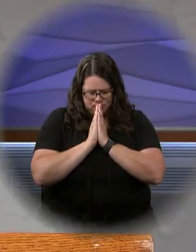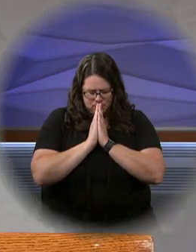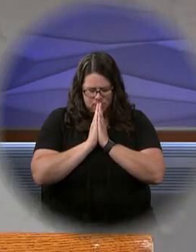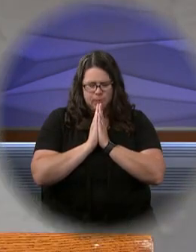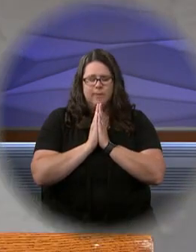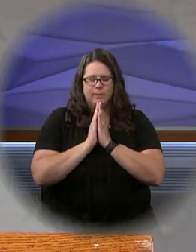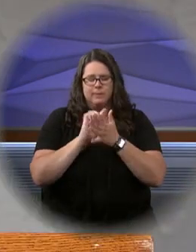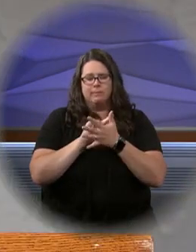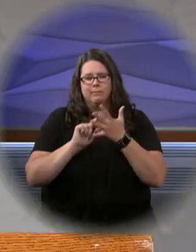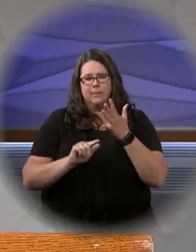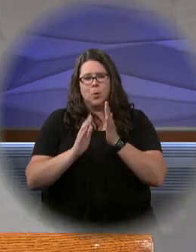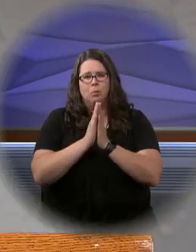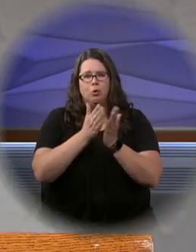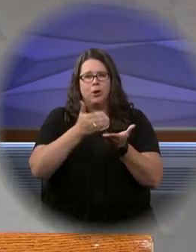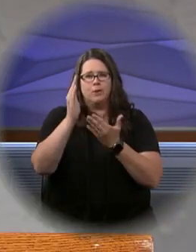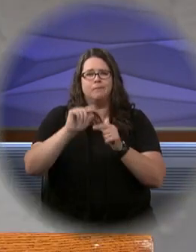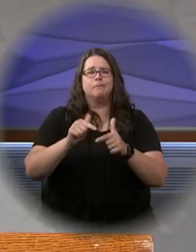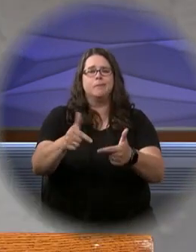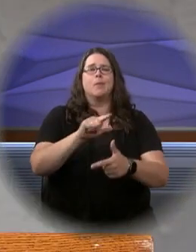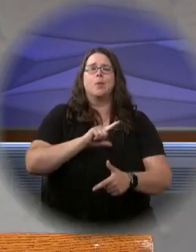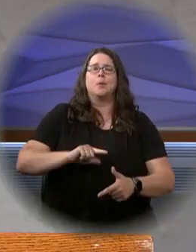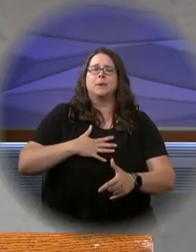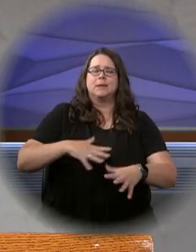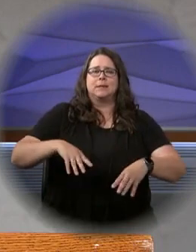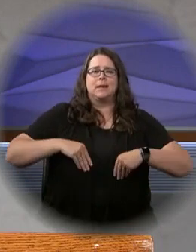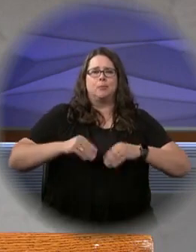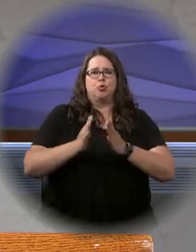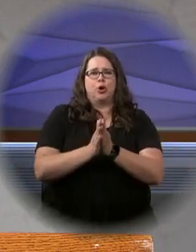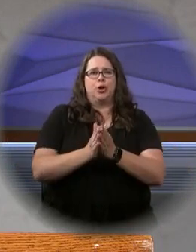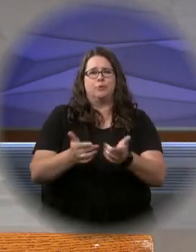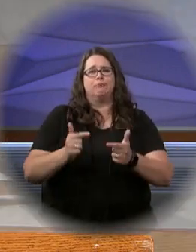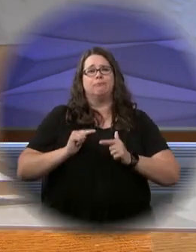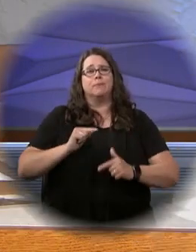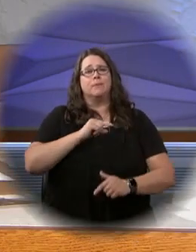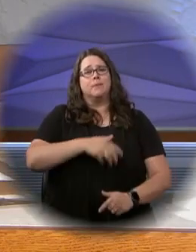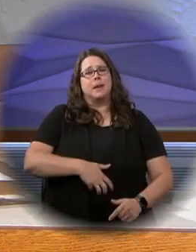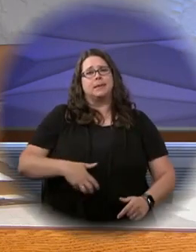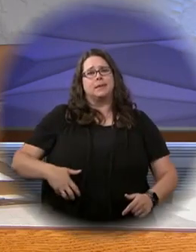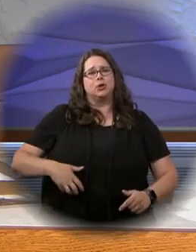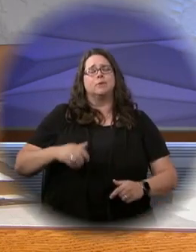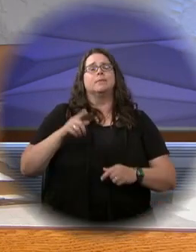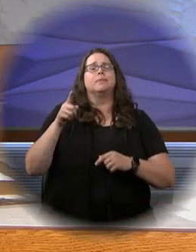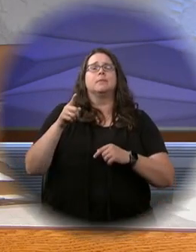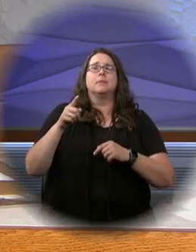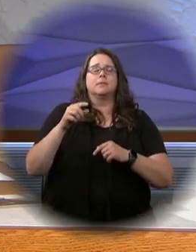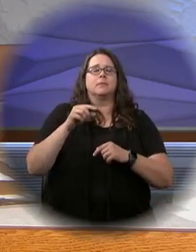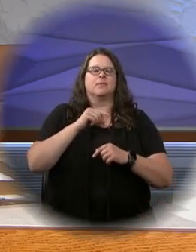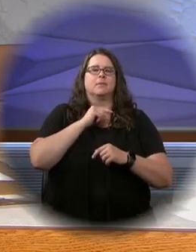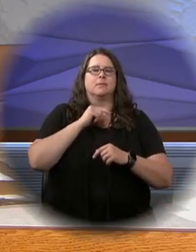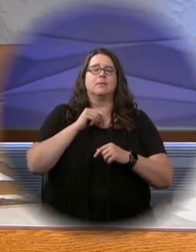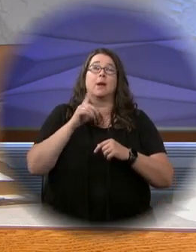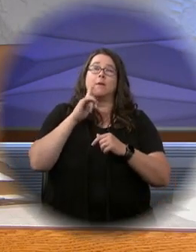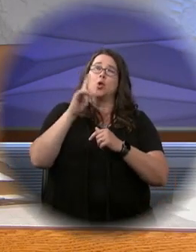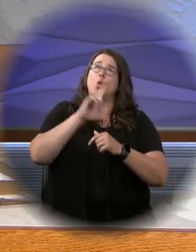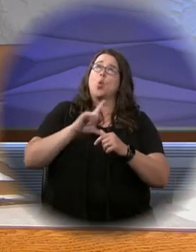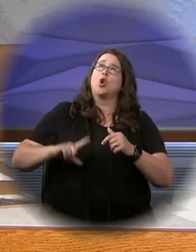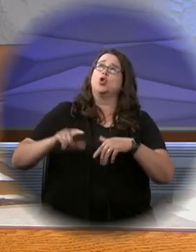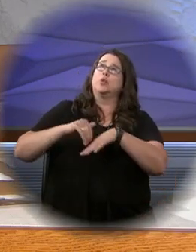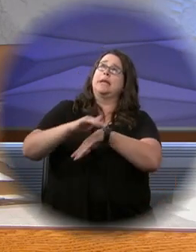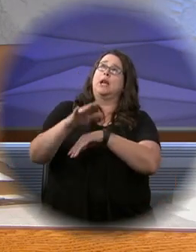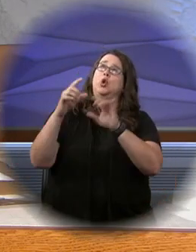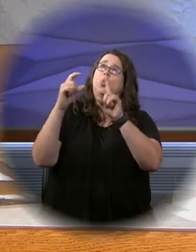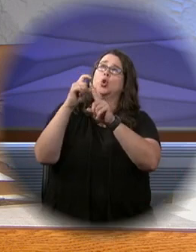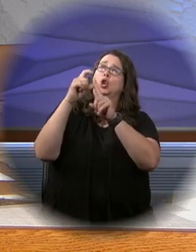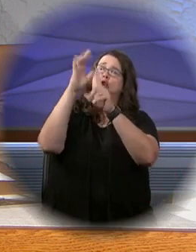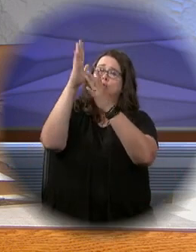For these we pray. Lord, hear our prayer. Loving God, you sent your word among us to bring forth